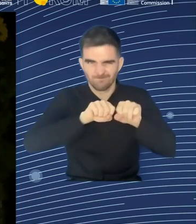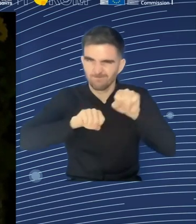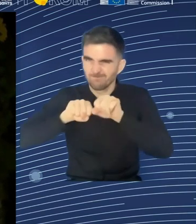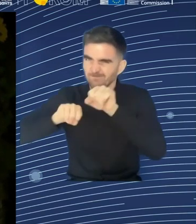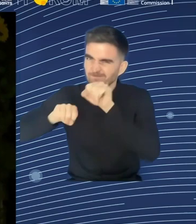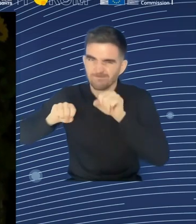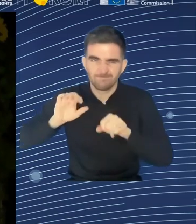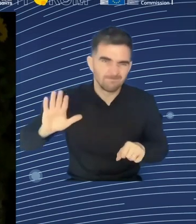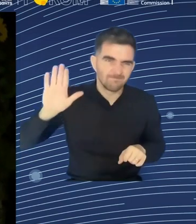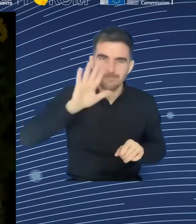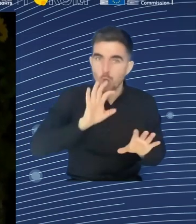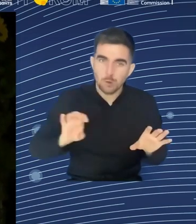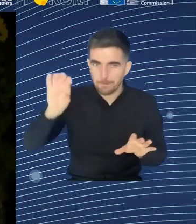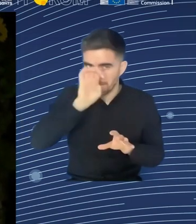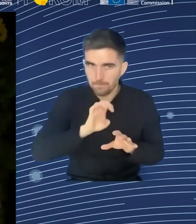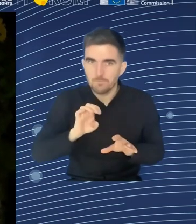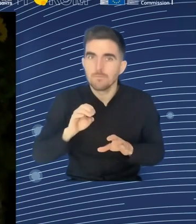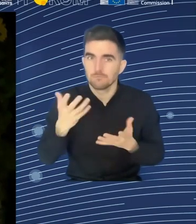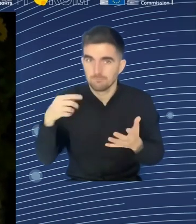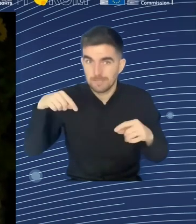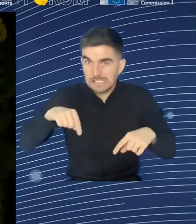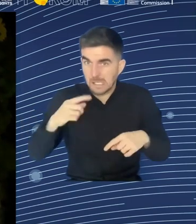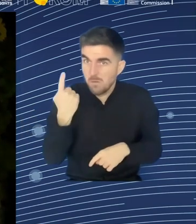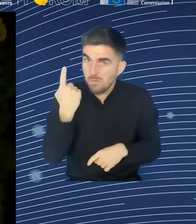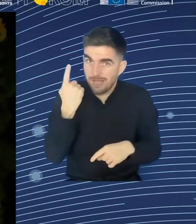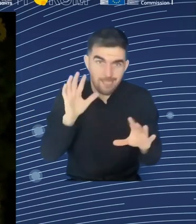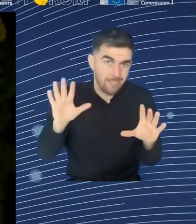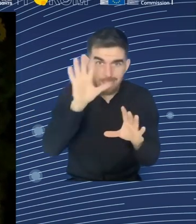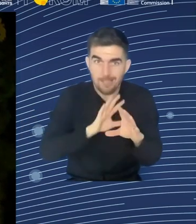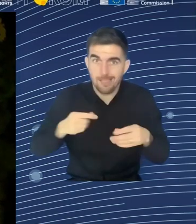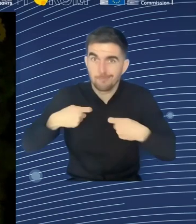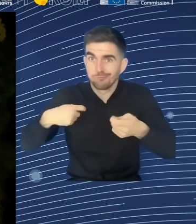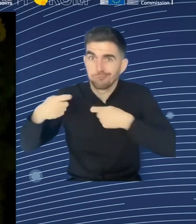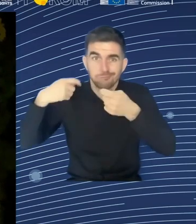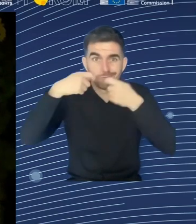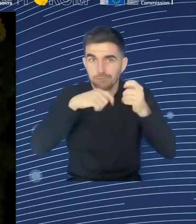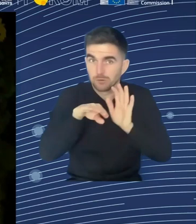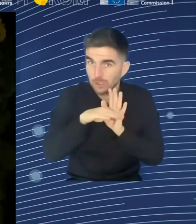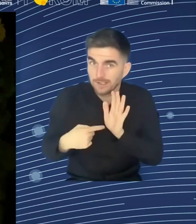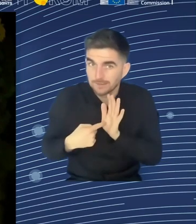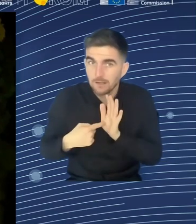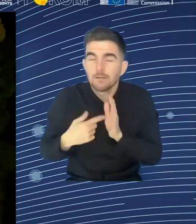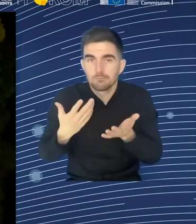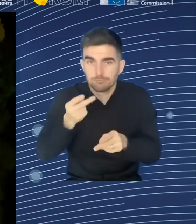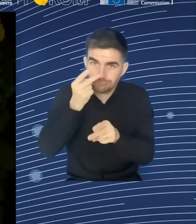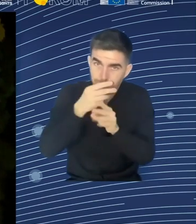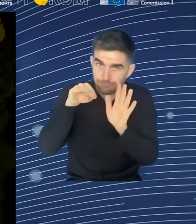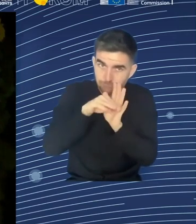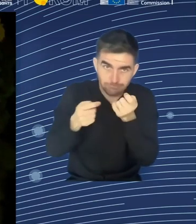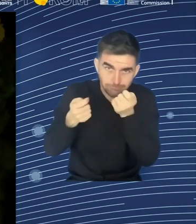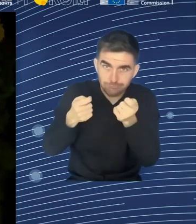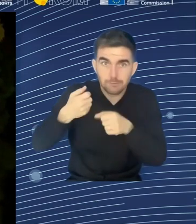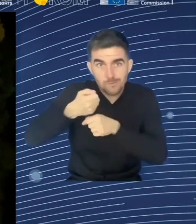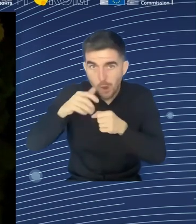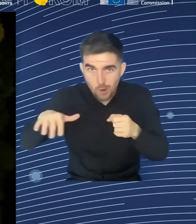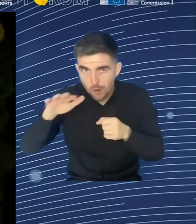occupations and that are regulated professions. There can be common training principles for these professions, it has not been used until now,